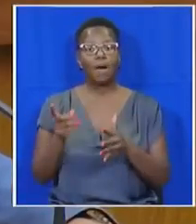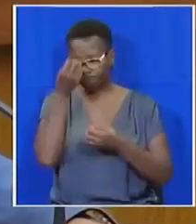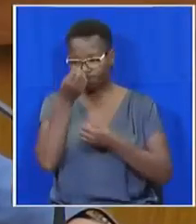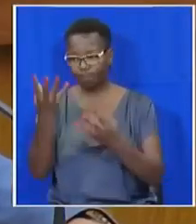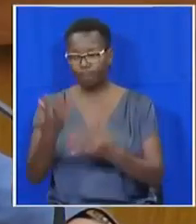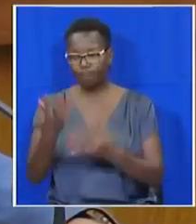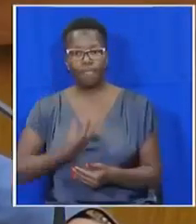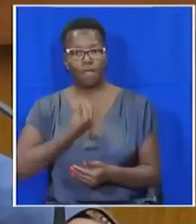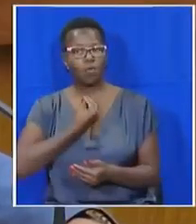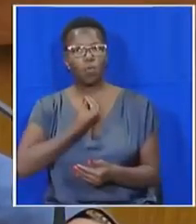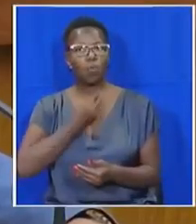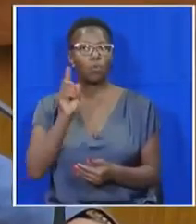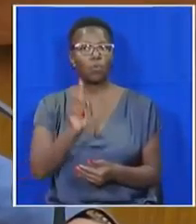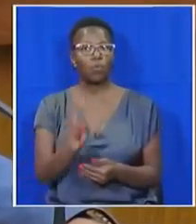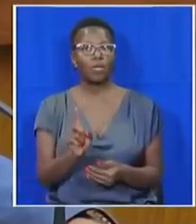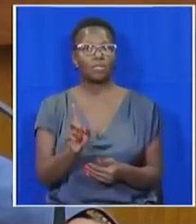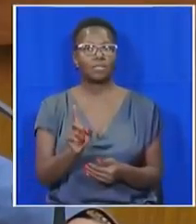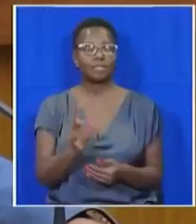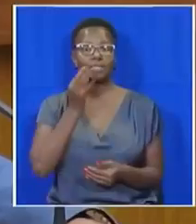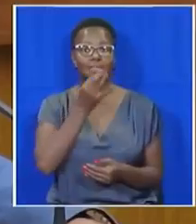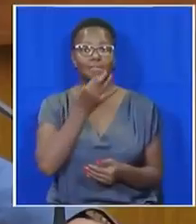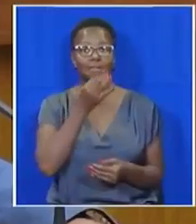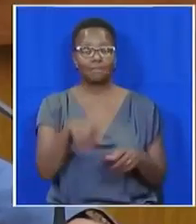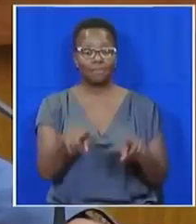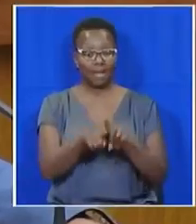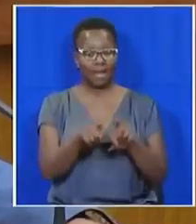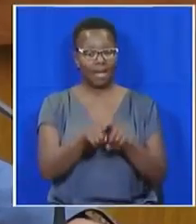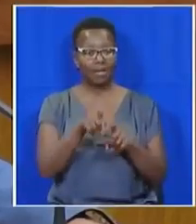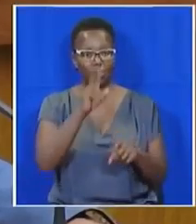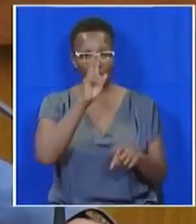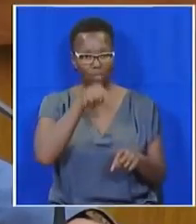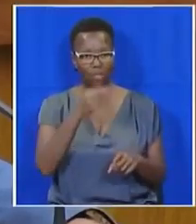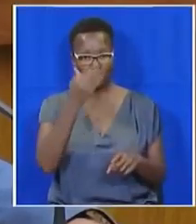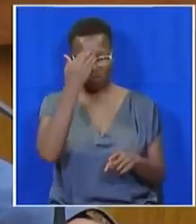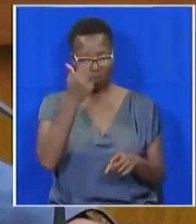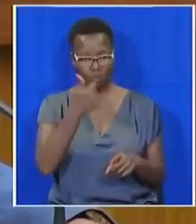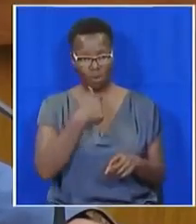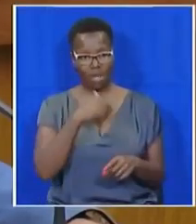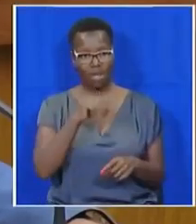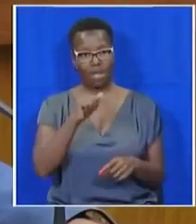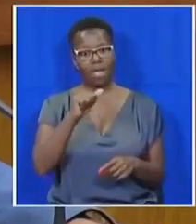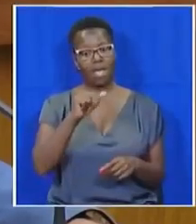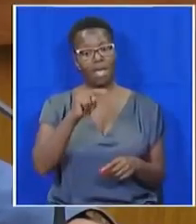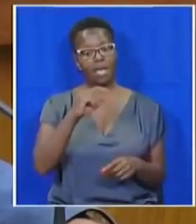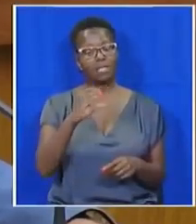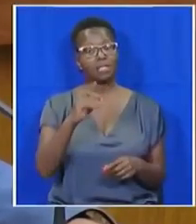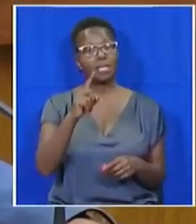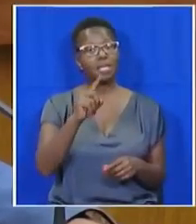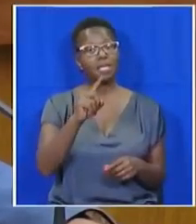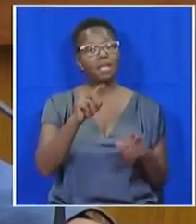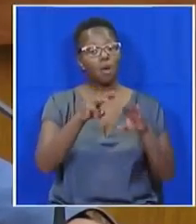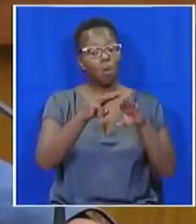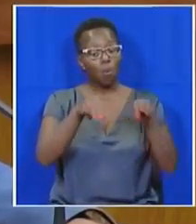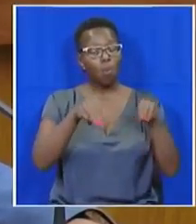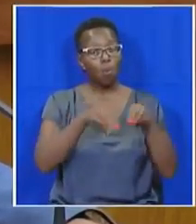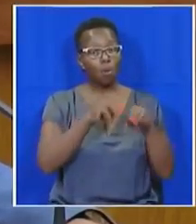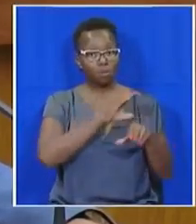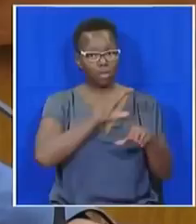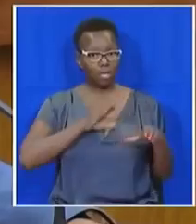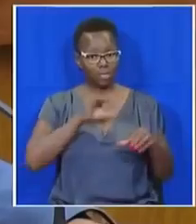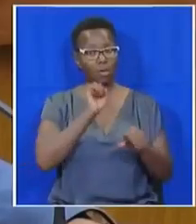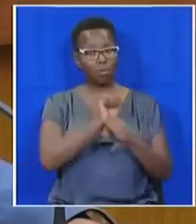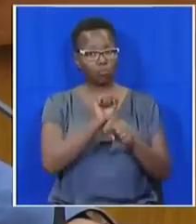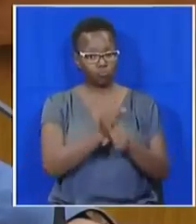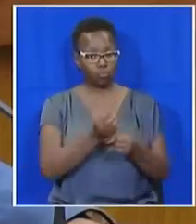through this process is that just like you need to know an ANC ward councillor to get an EPWP job or to be moved up a